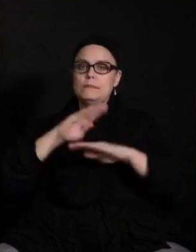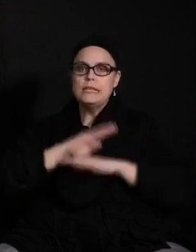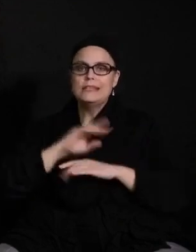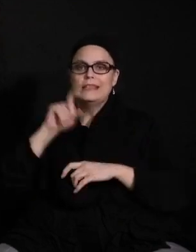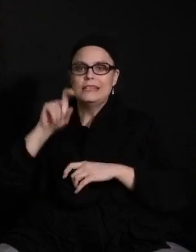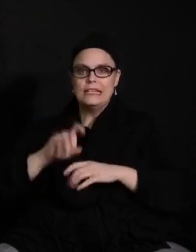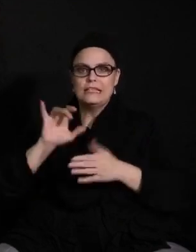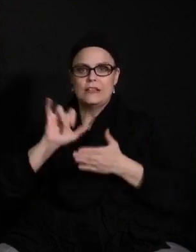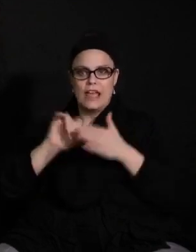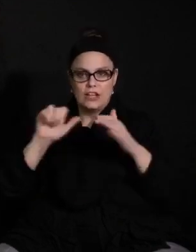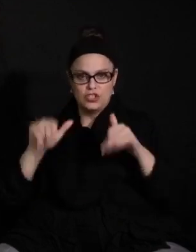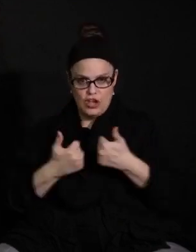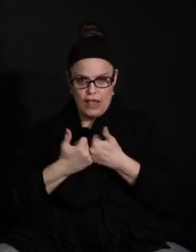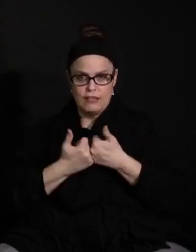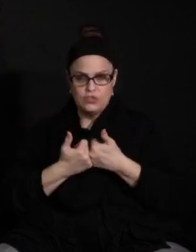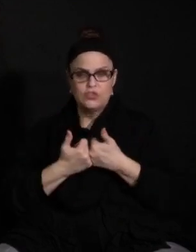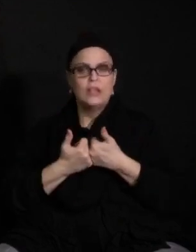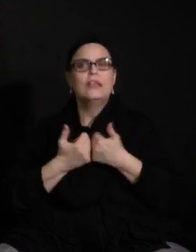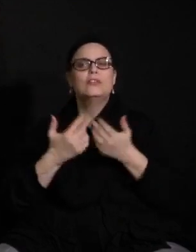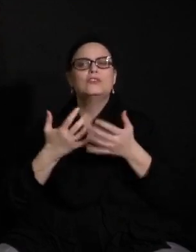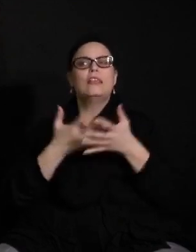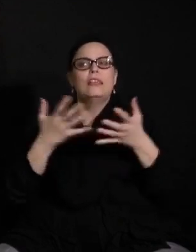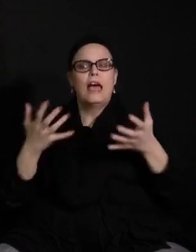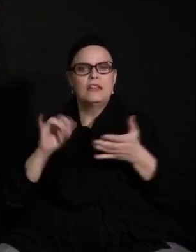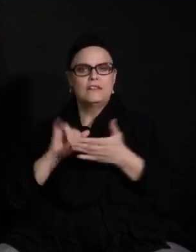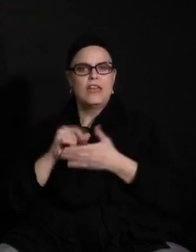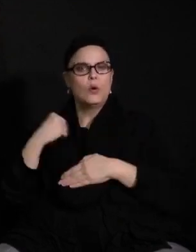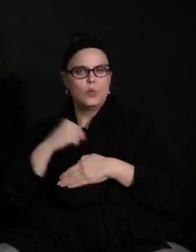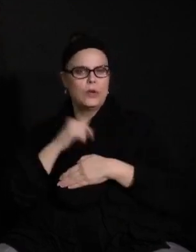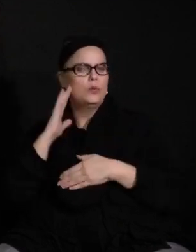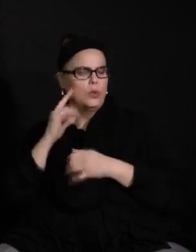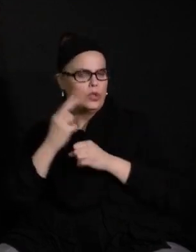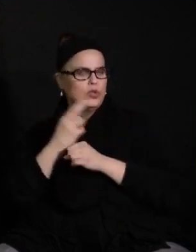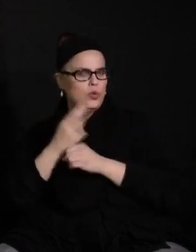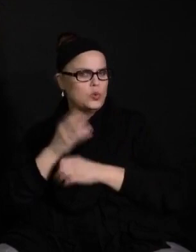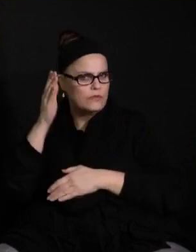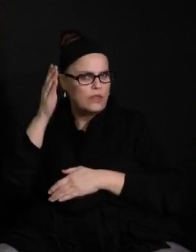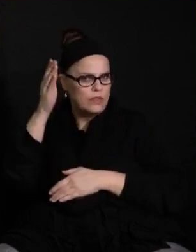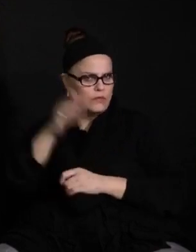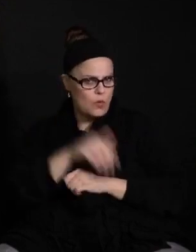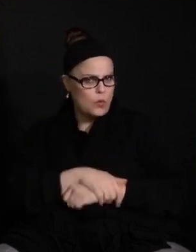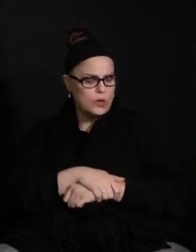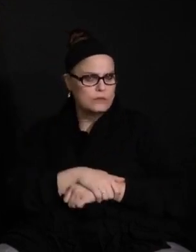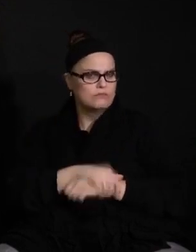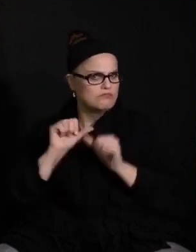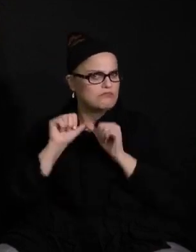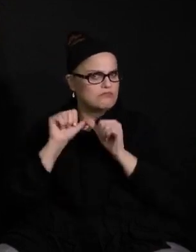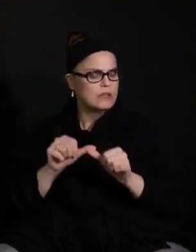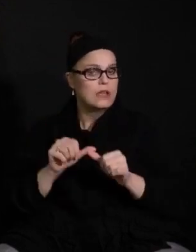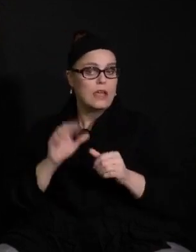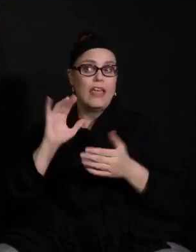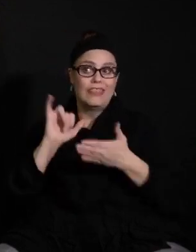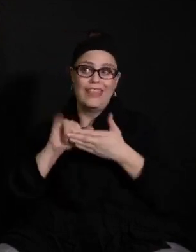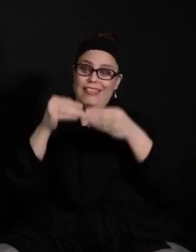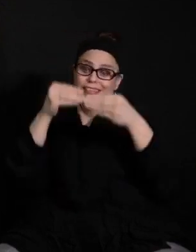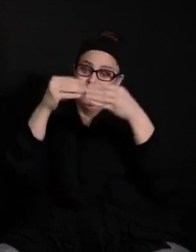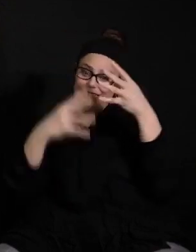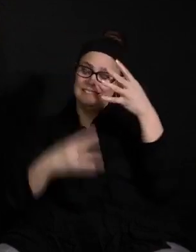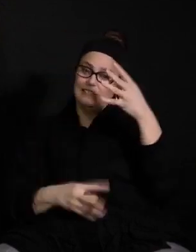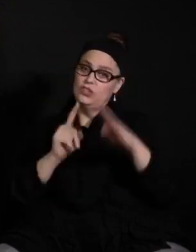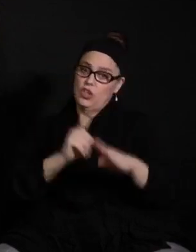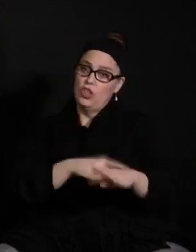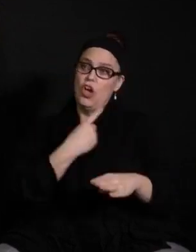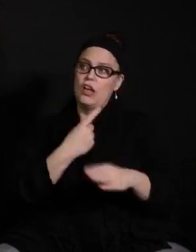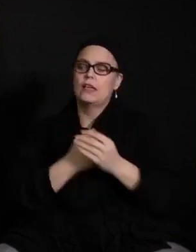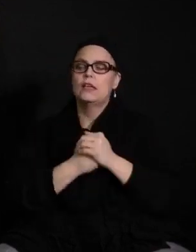many things that we're going to be able to draw on moving forward. And that list is going to be long and lengthy. And I should also say